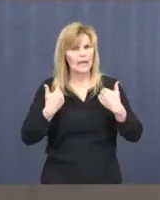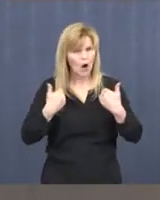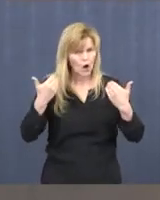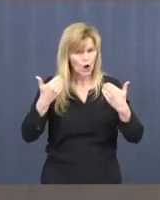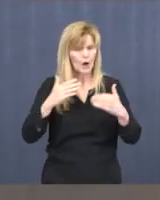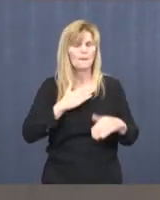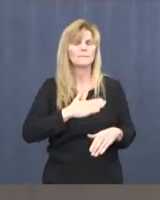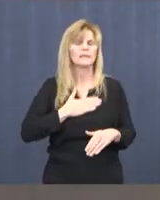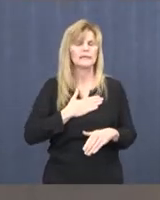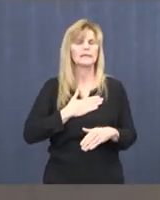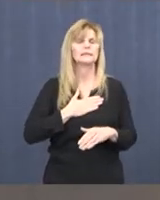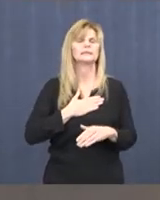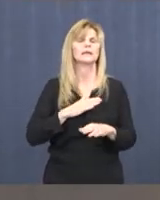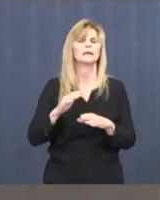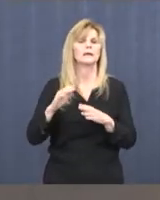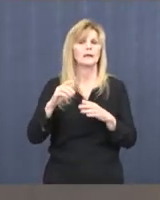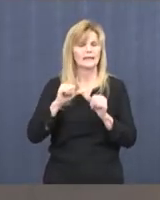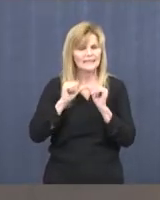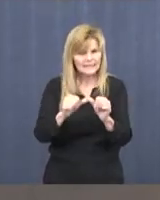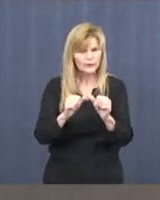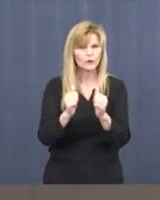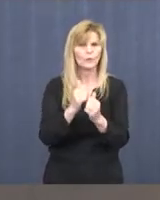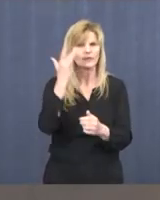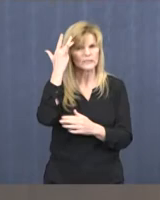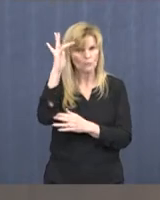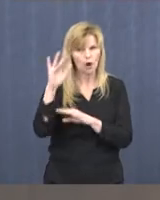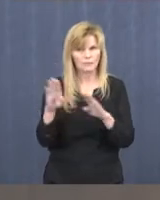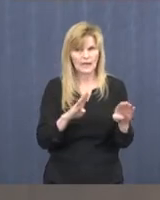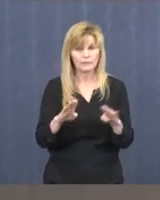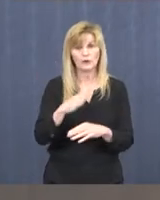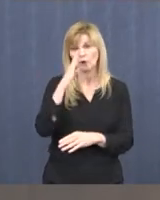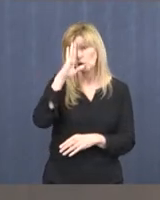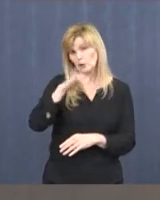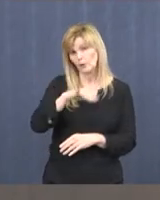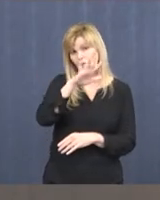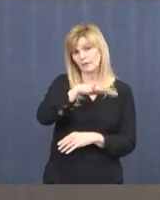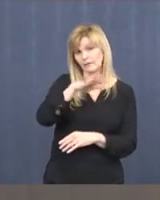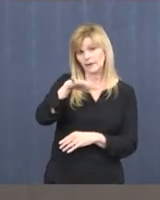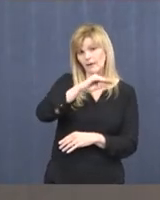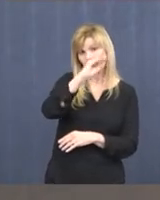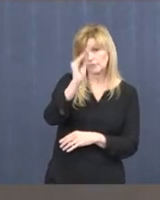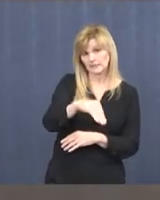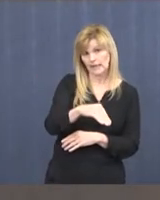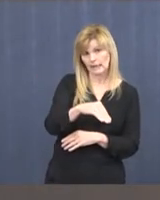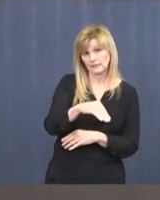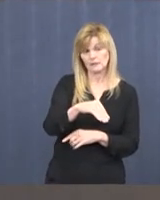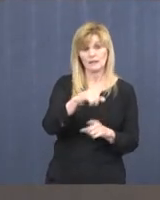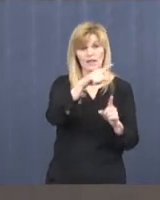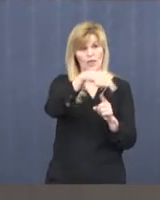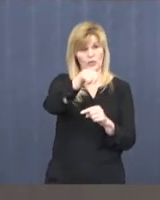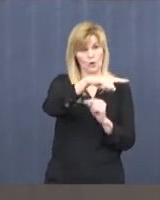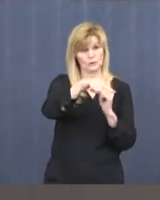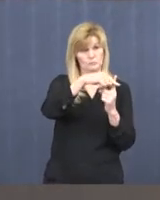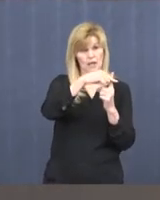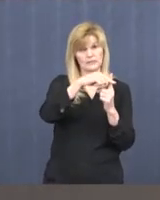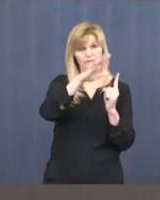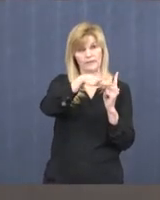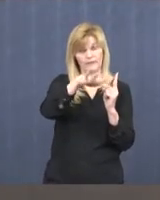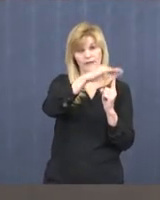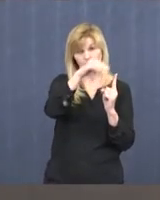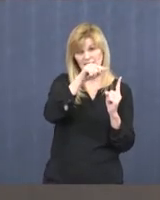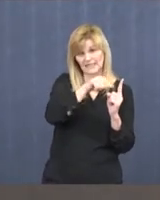practice smart behaviors. 55% of positive COVID-19 tests in Cass County come in the same